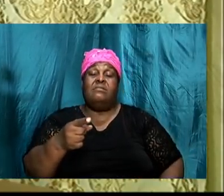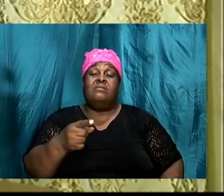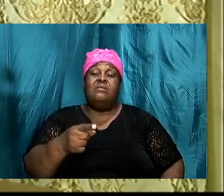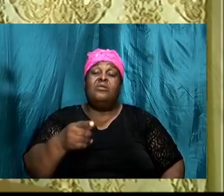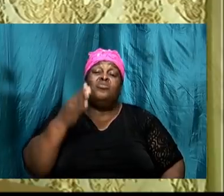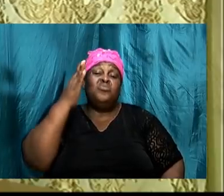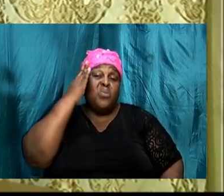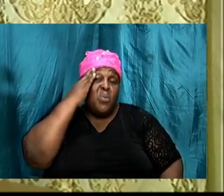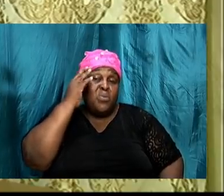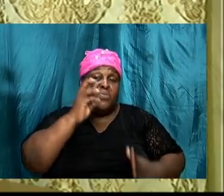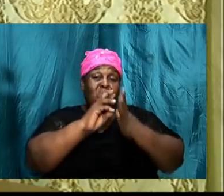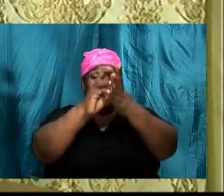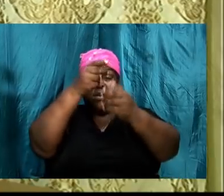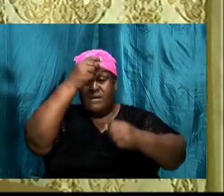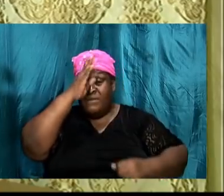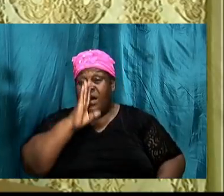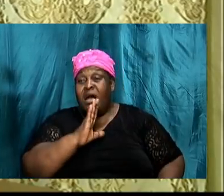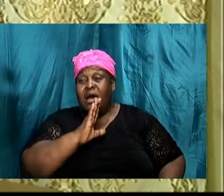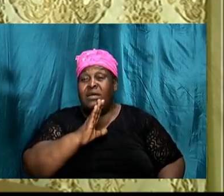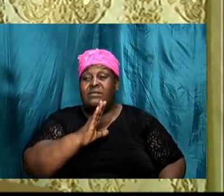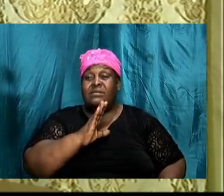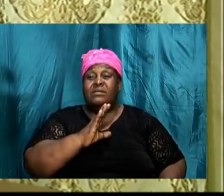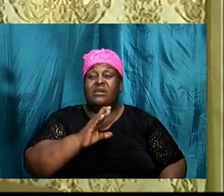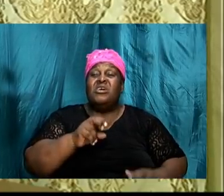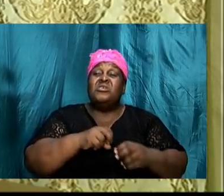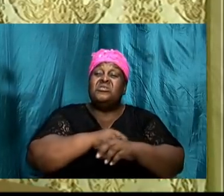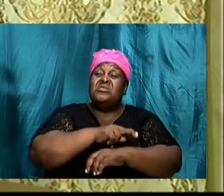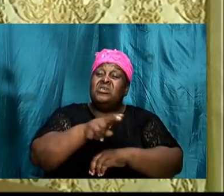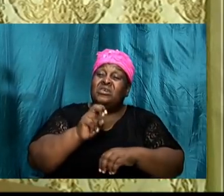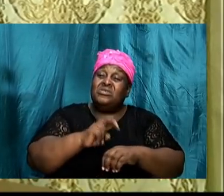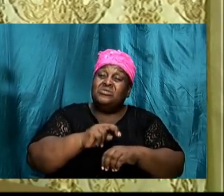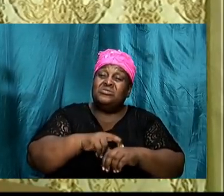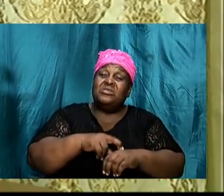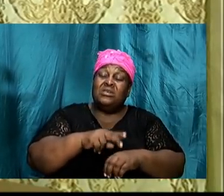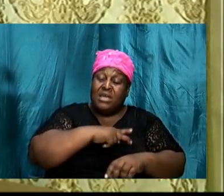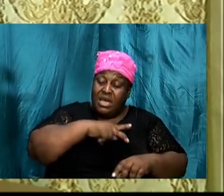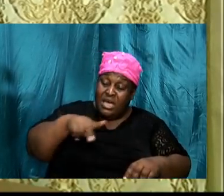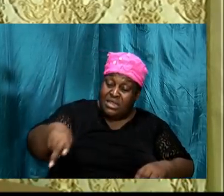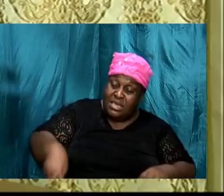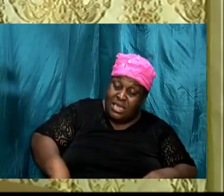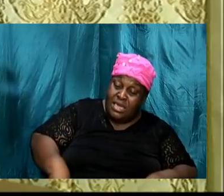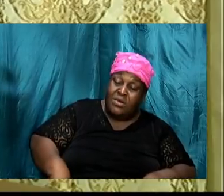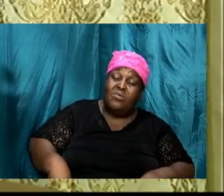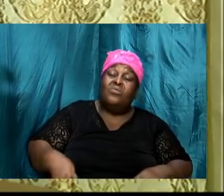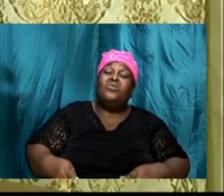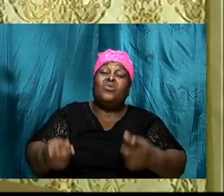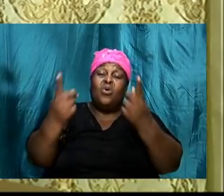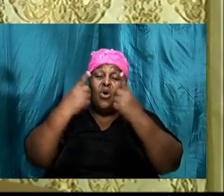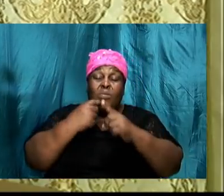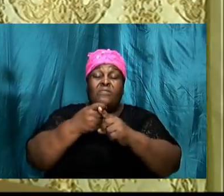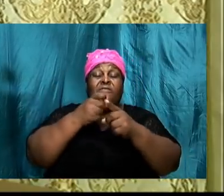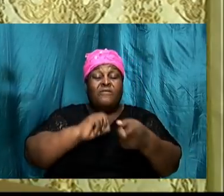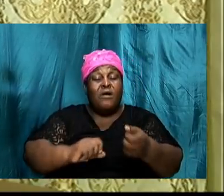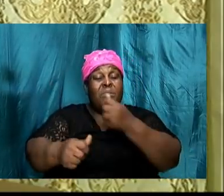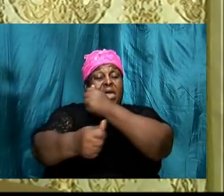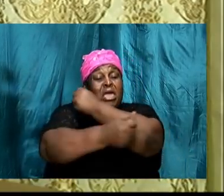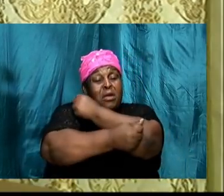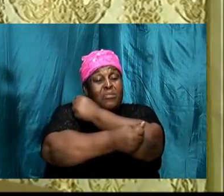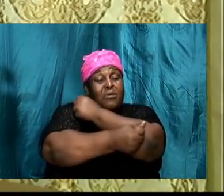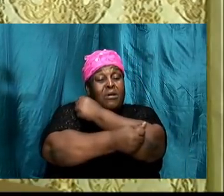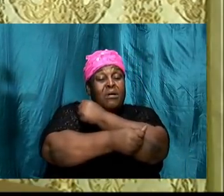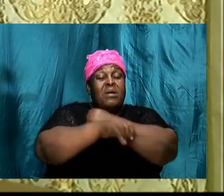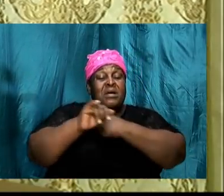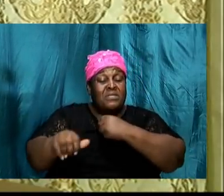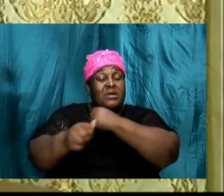the will of God that nations and kings were going to come out of his lines and that he would be the